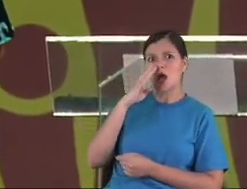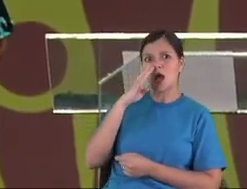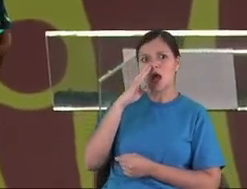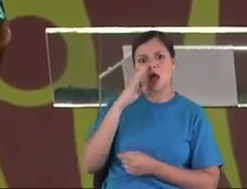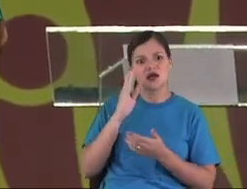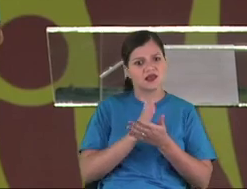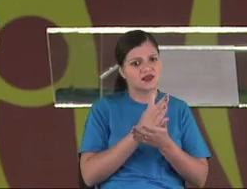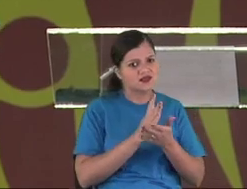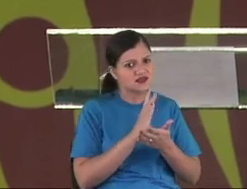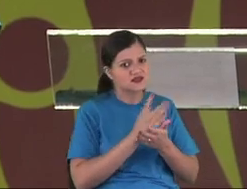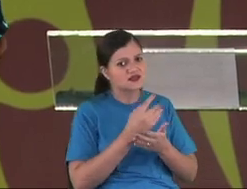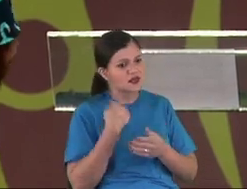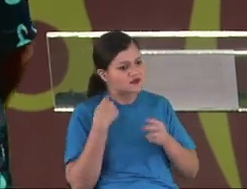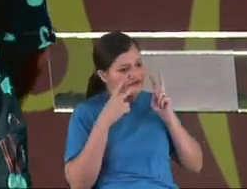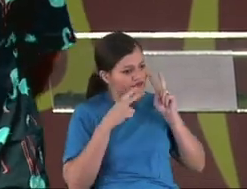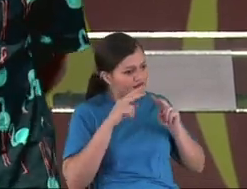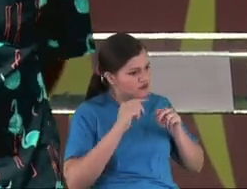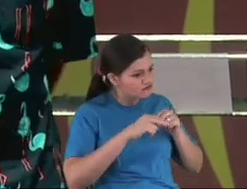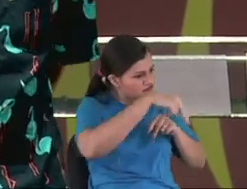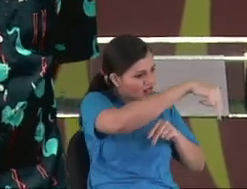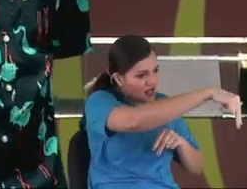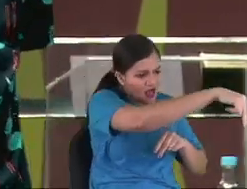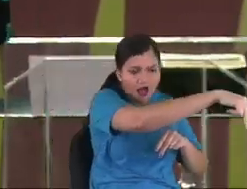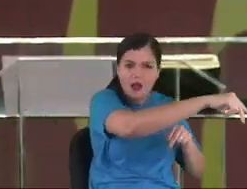We were studying in the college.